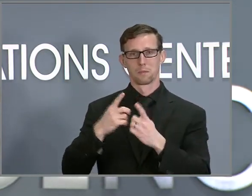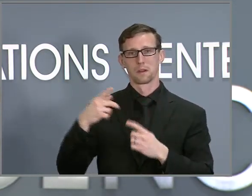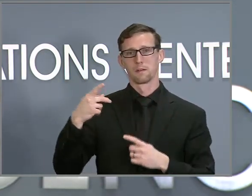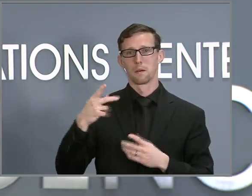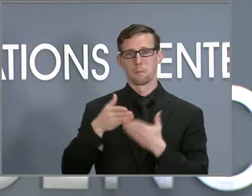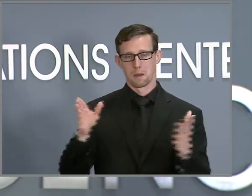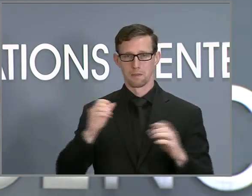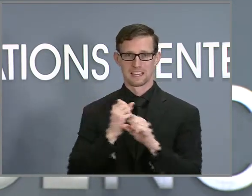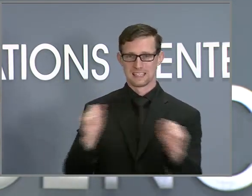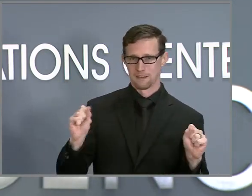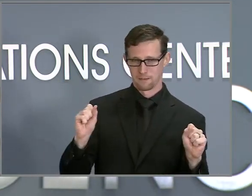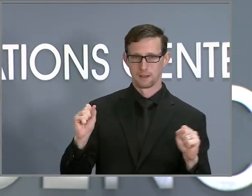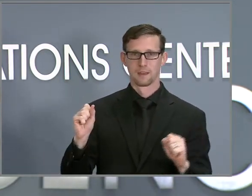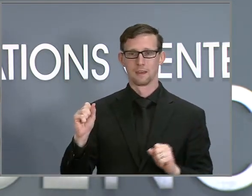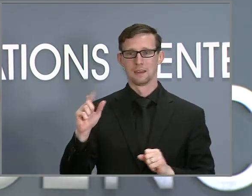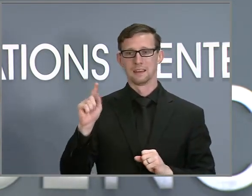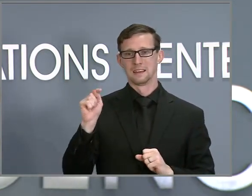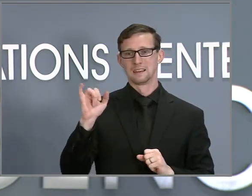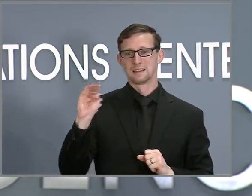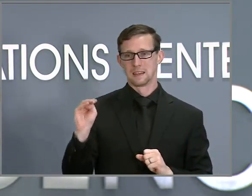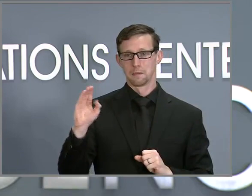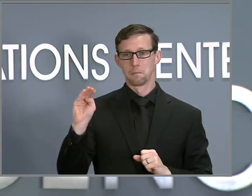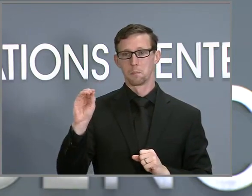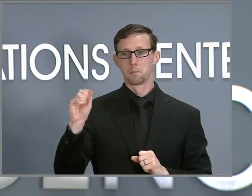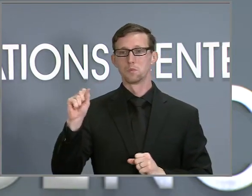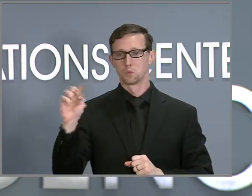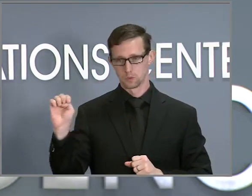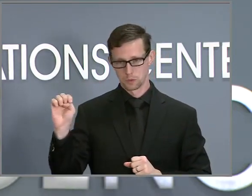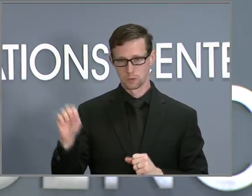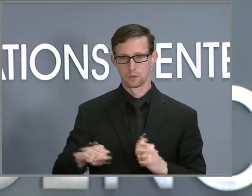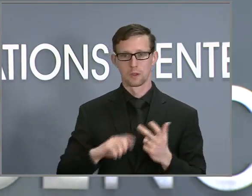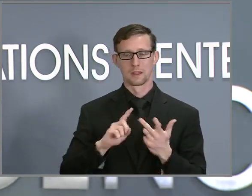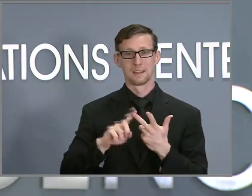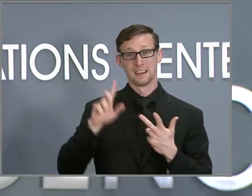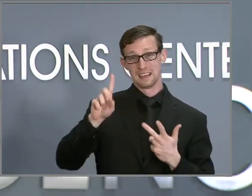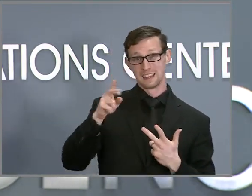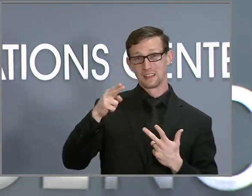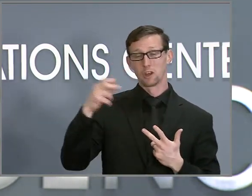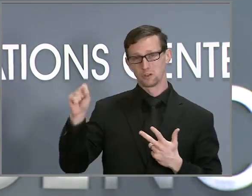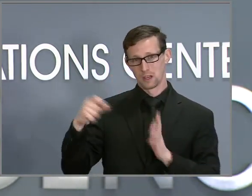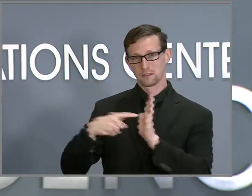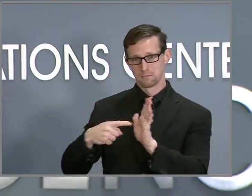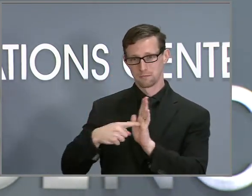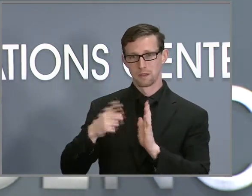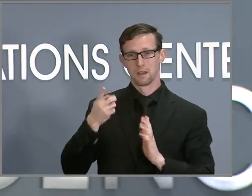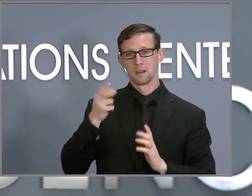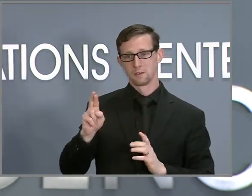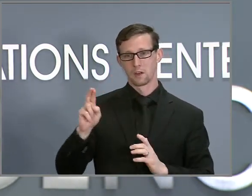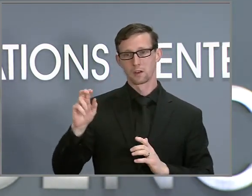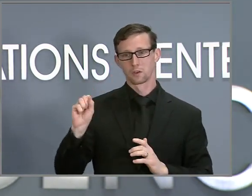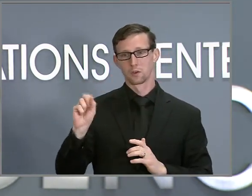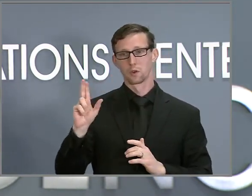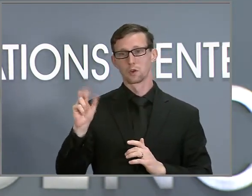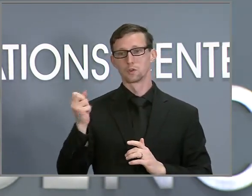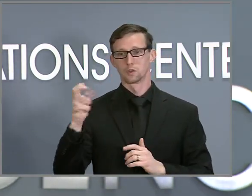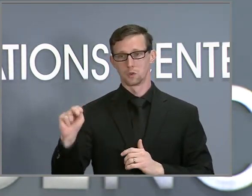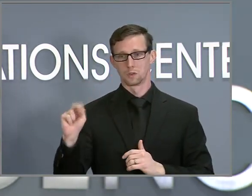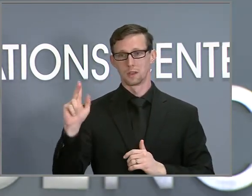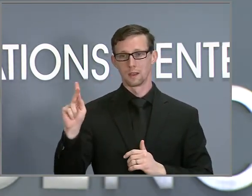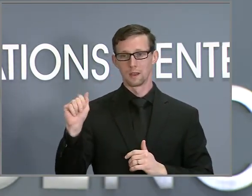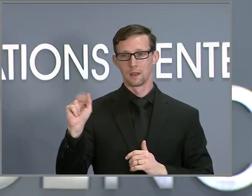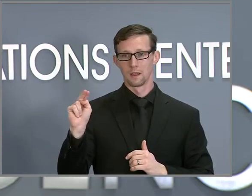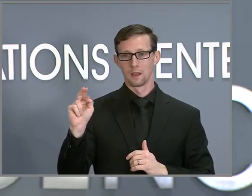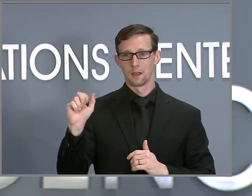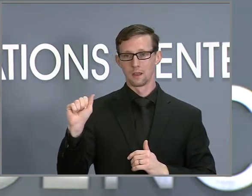Chief Deputy Secretary of Adult Correction, and Dr. Susan Consagra, Department of Health and Human Services Acting